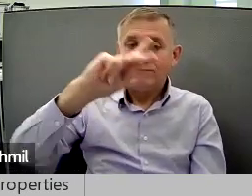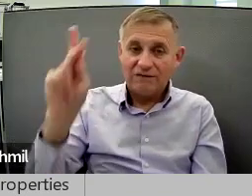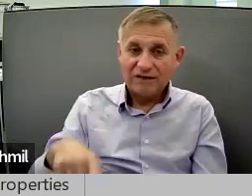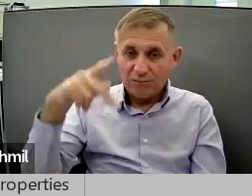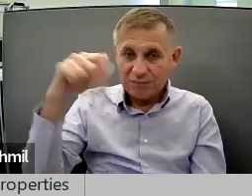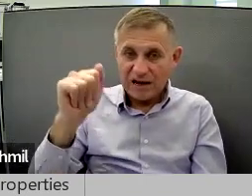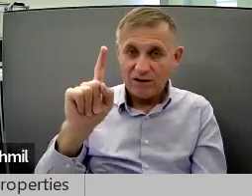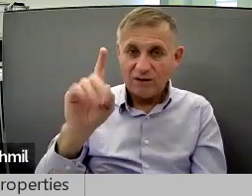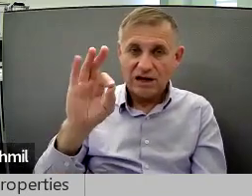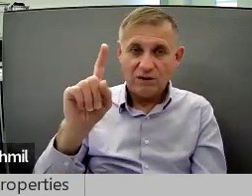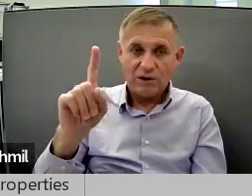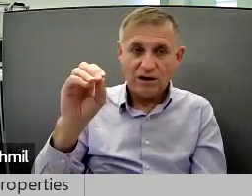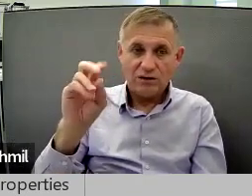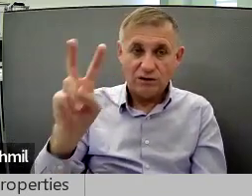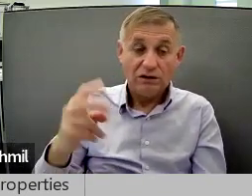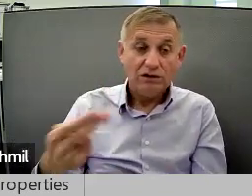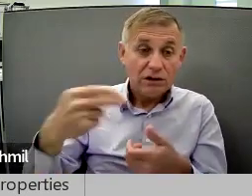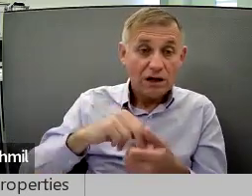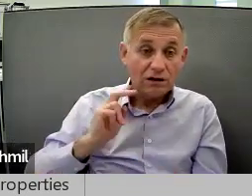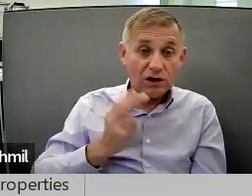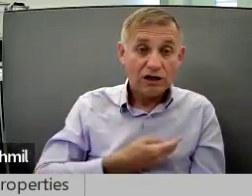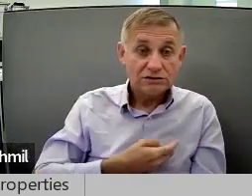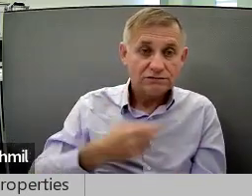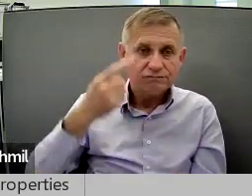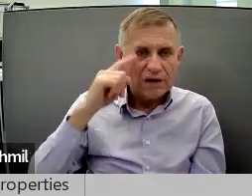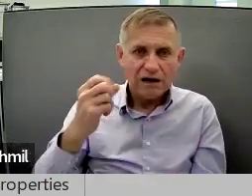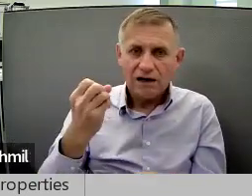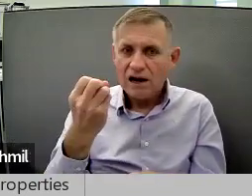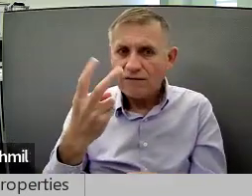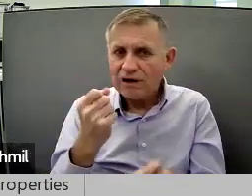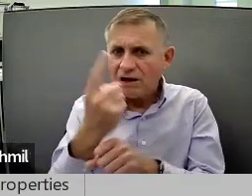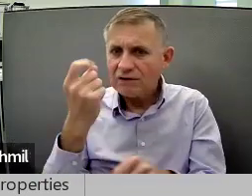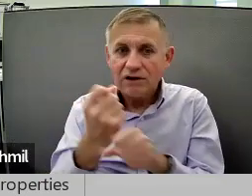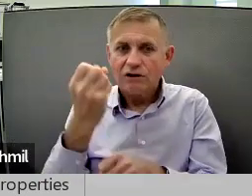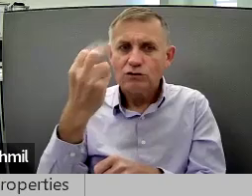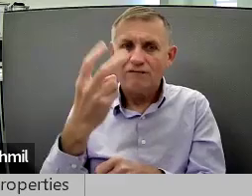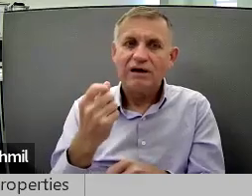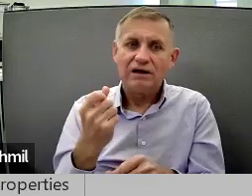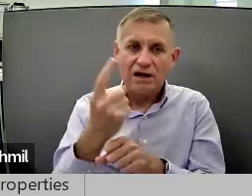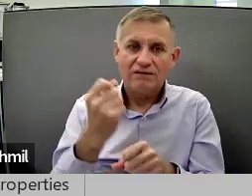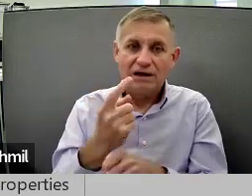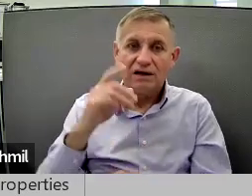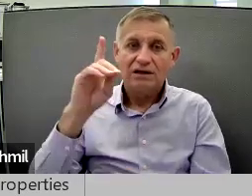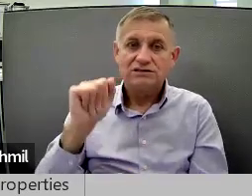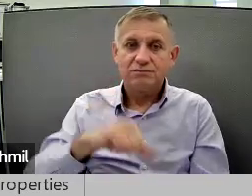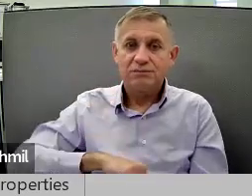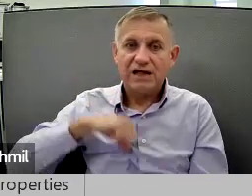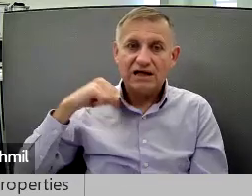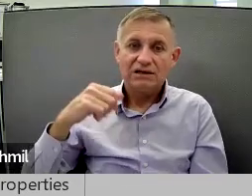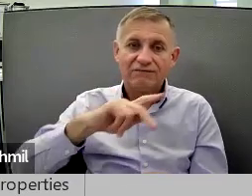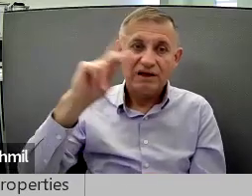Philadelphia, Pennsylvania, 19102. Join us for the 12th Annual Disability